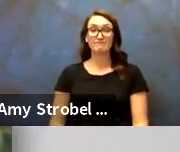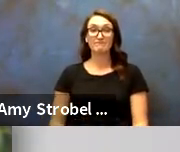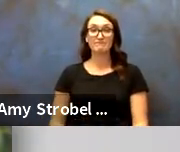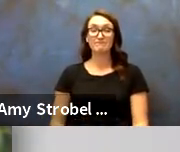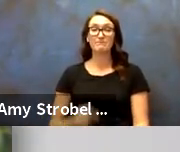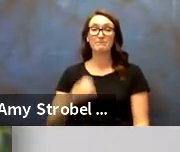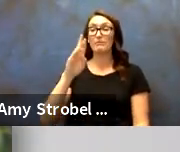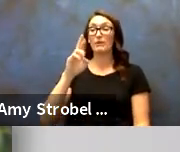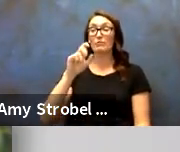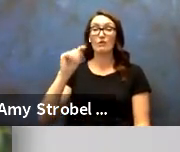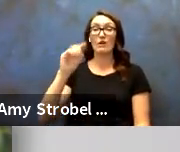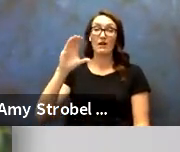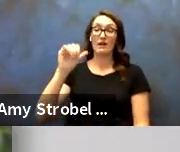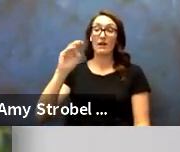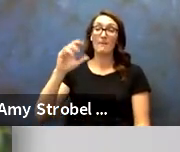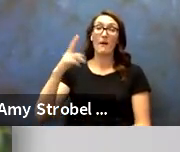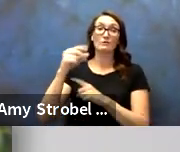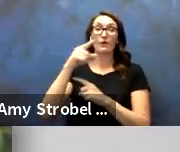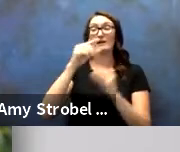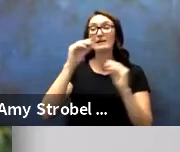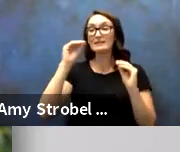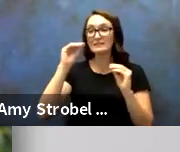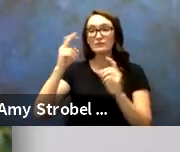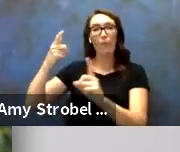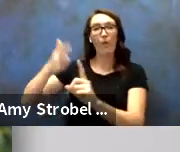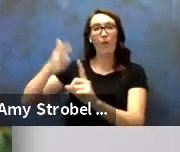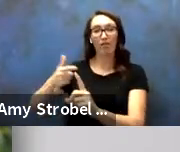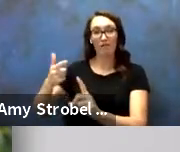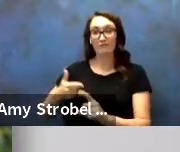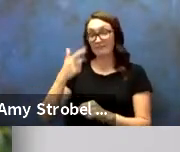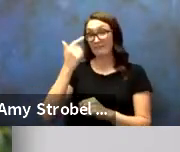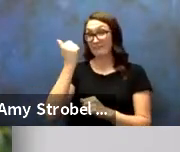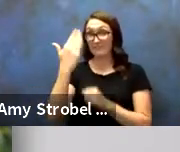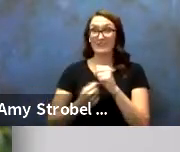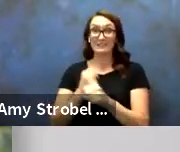Brett Camacho, Welding Instructor, 15 years of service.